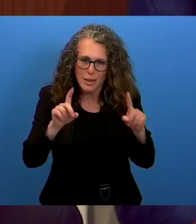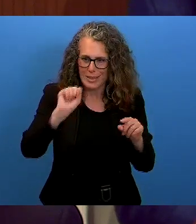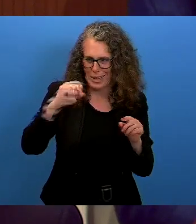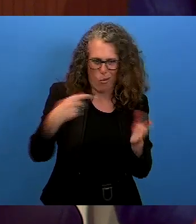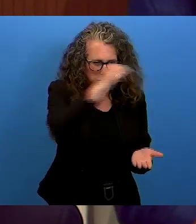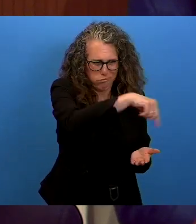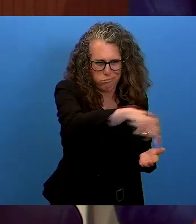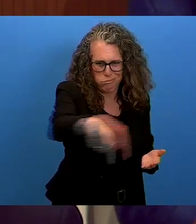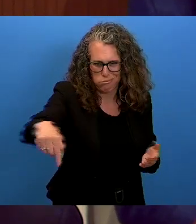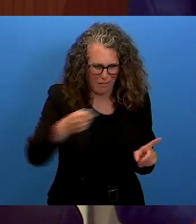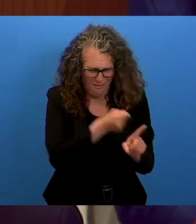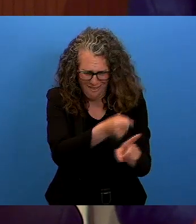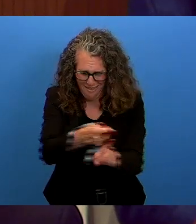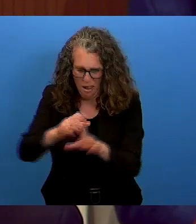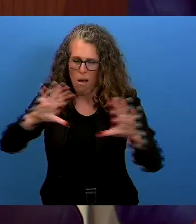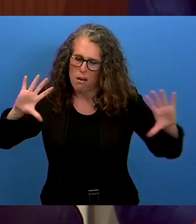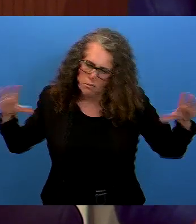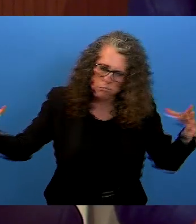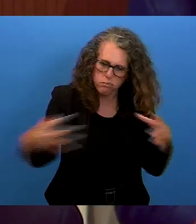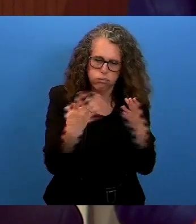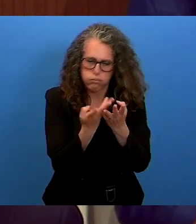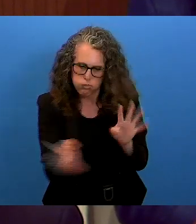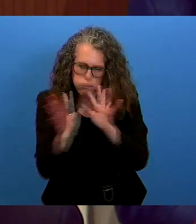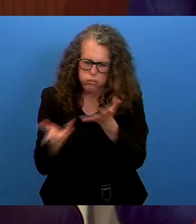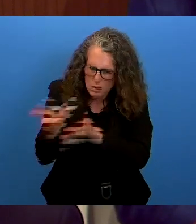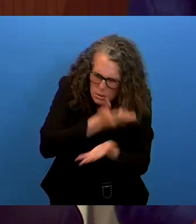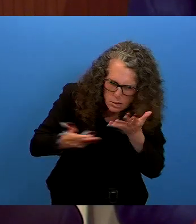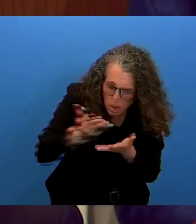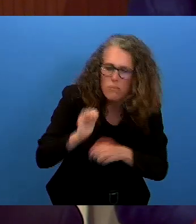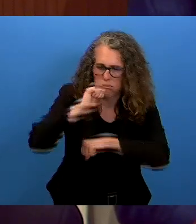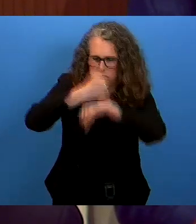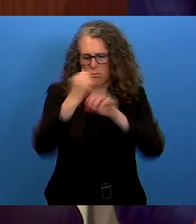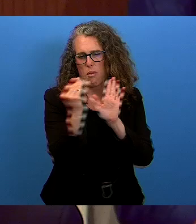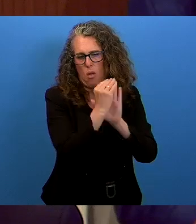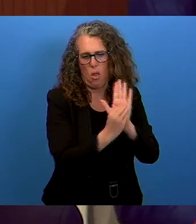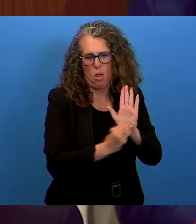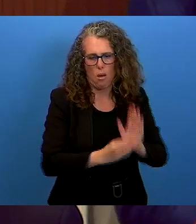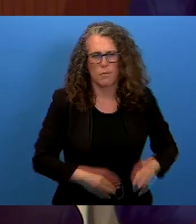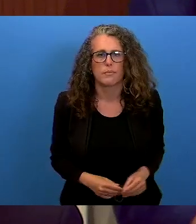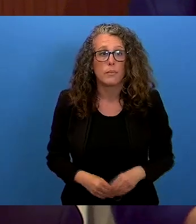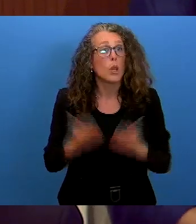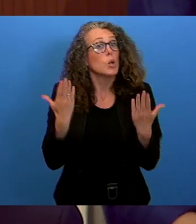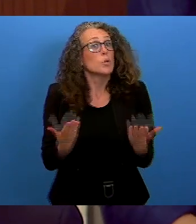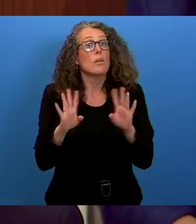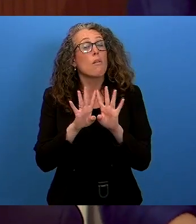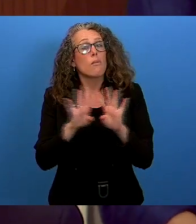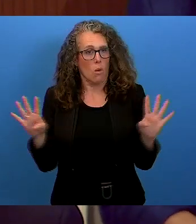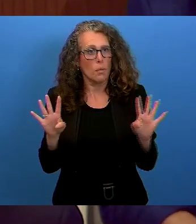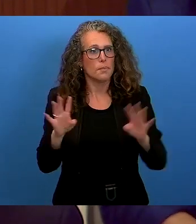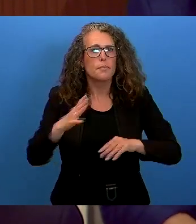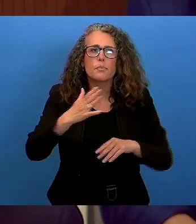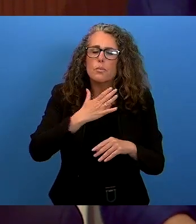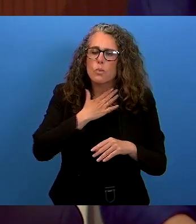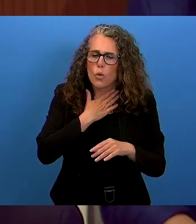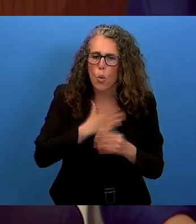President, Madam Chair, the contributions and recommendations of this forum are an essential guide to help